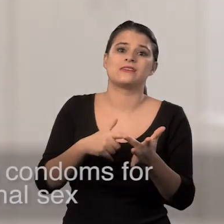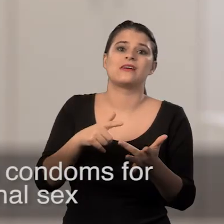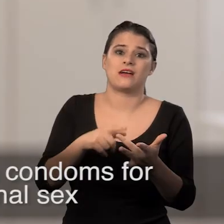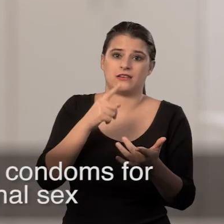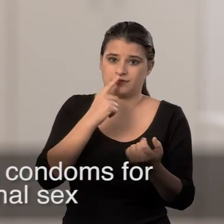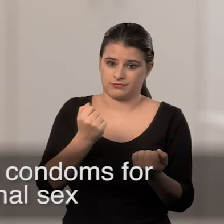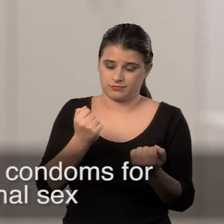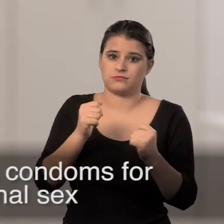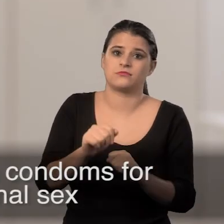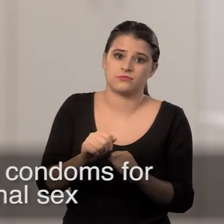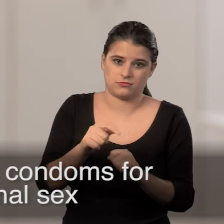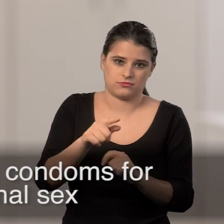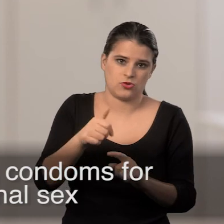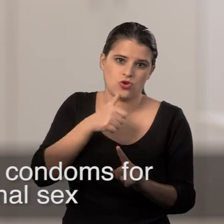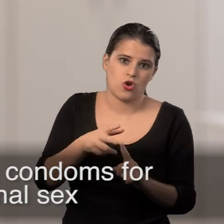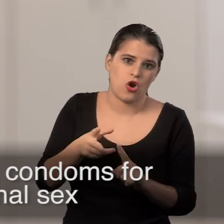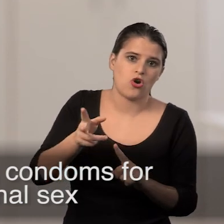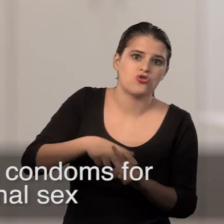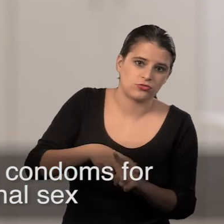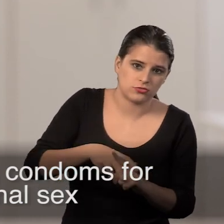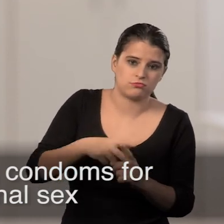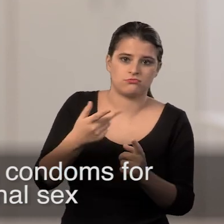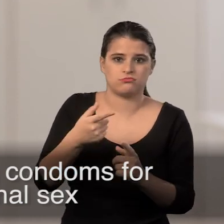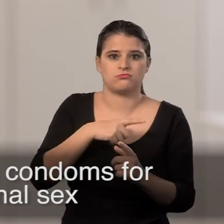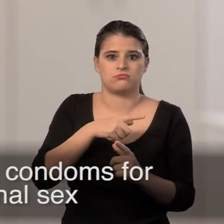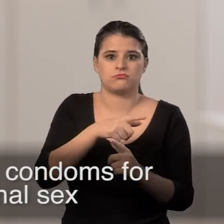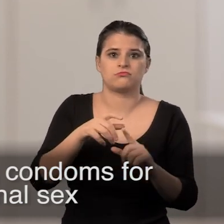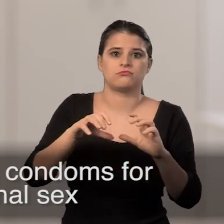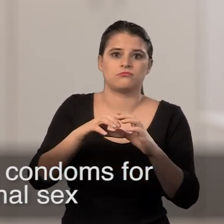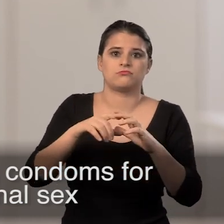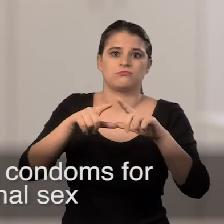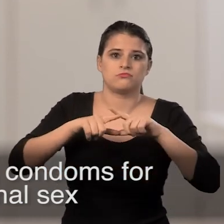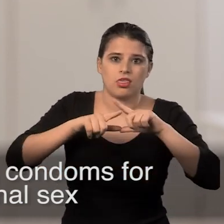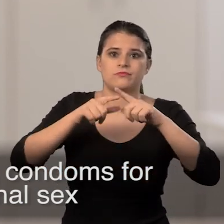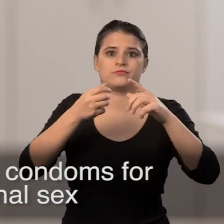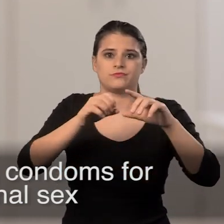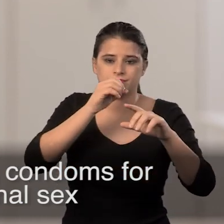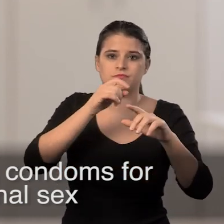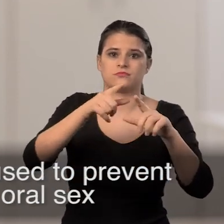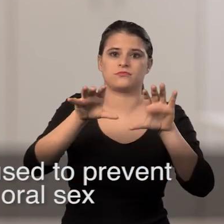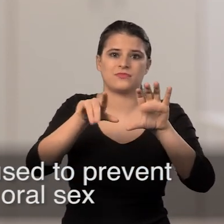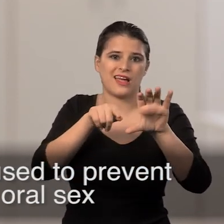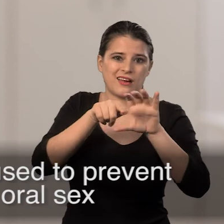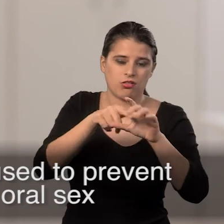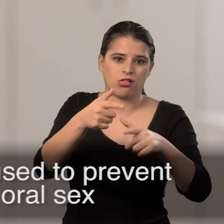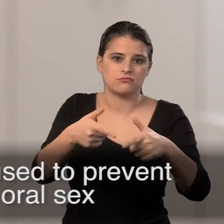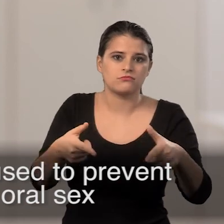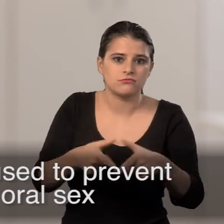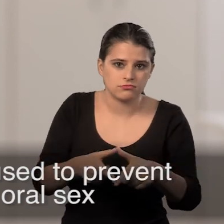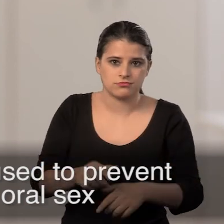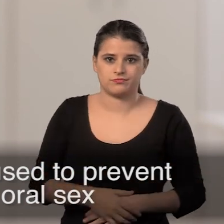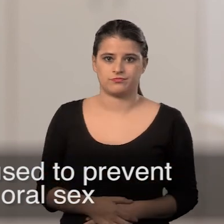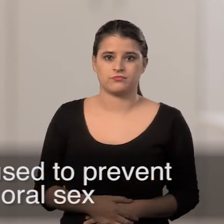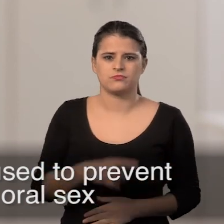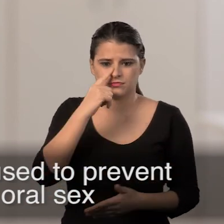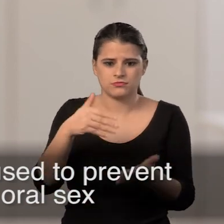Most STIs can be avoided by using condoms for penetrative oral, anal or vaginal sex. Dental dams, or dams